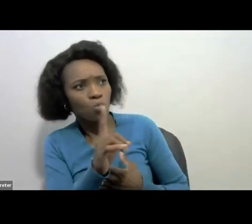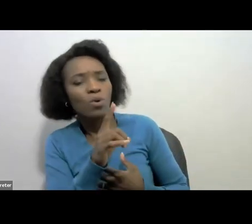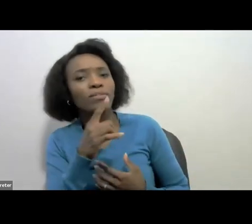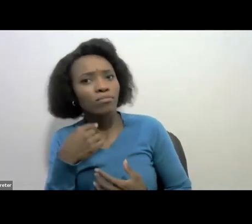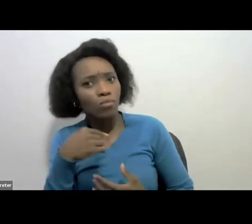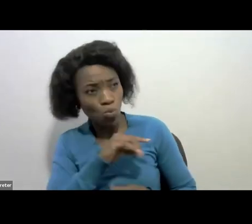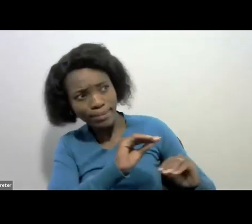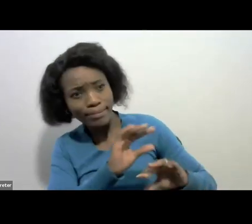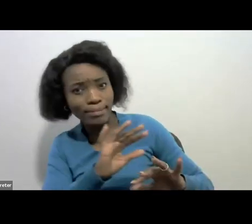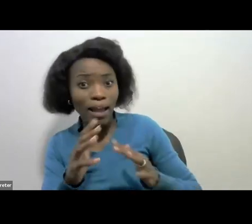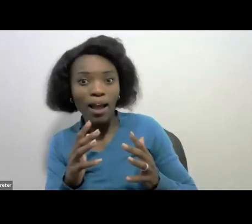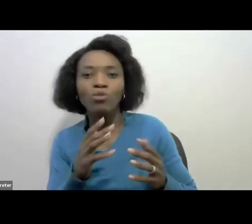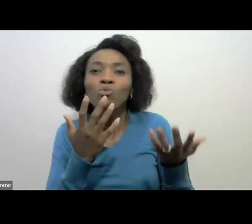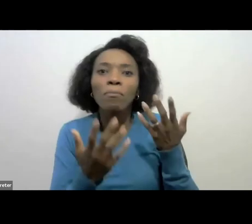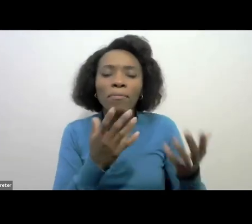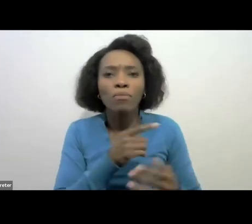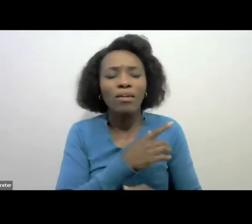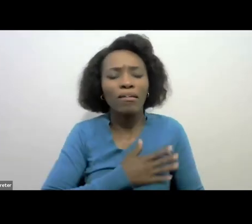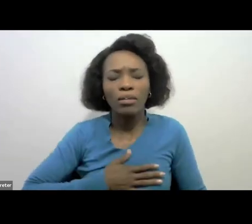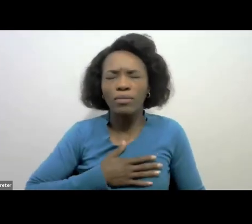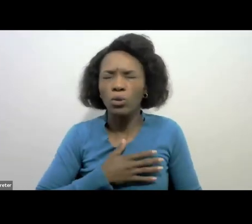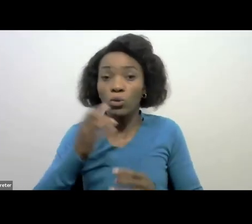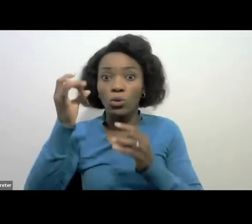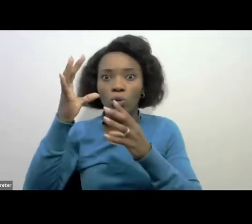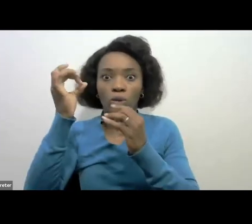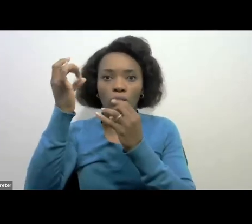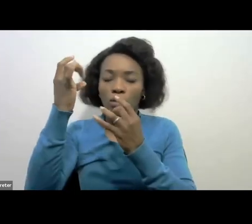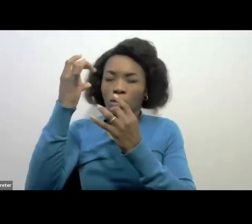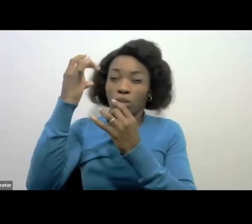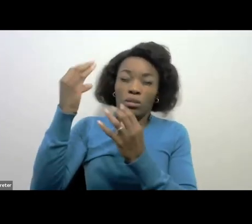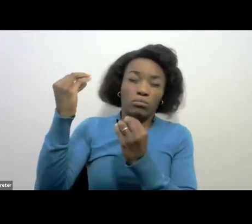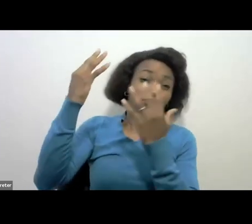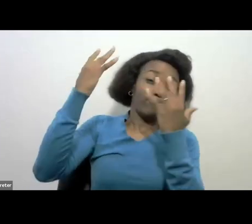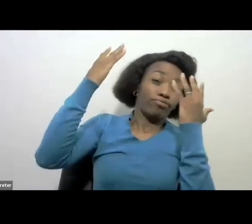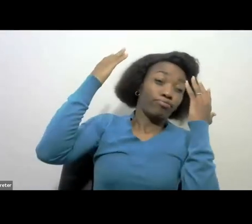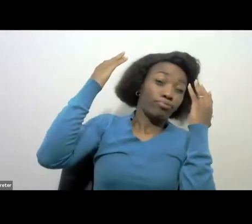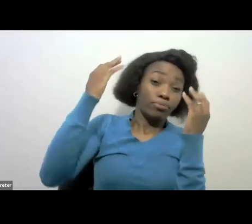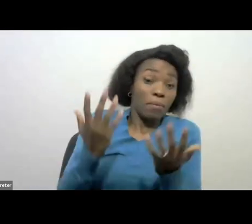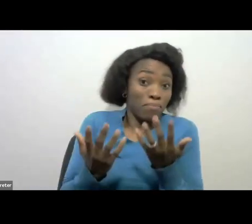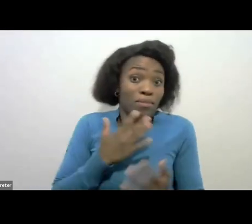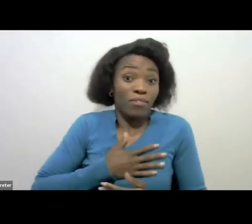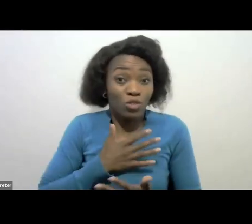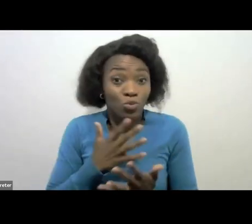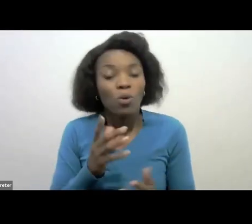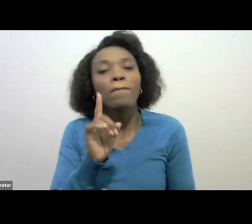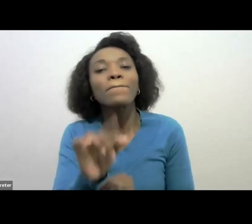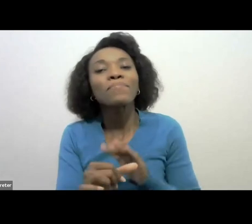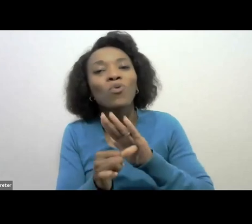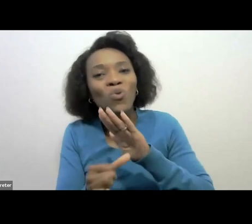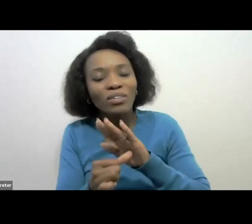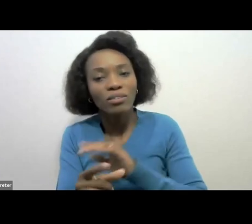like it's been daunting to receive such information, but the most important thing is the